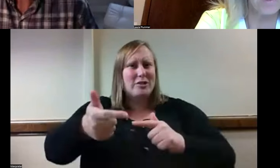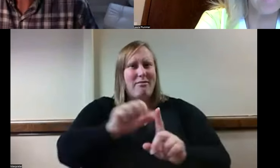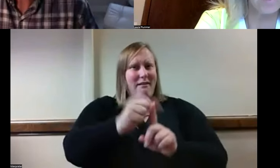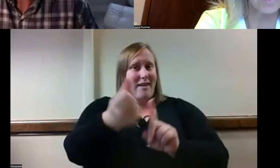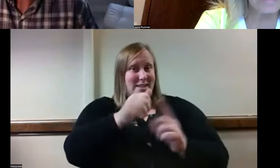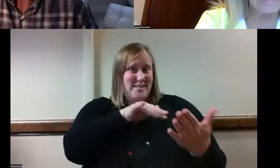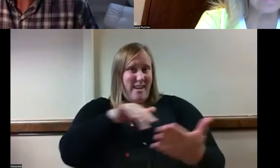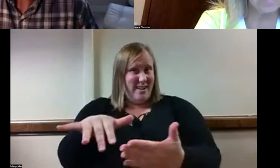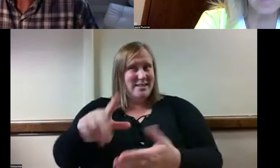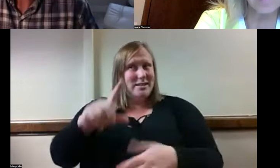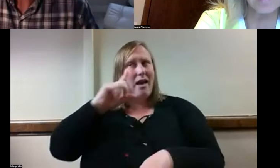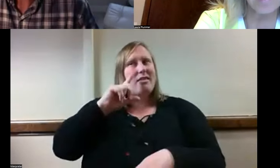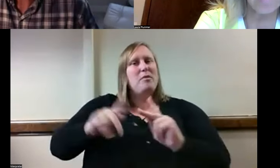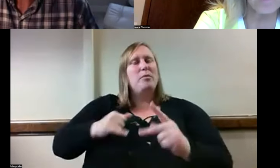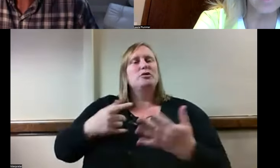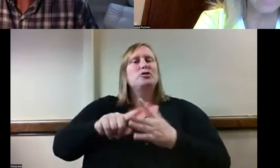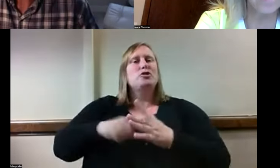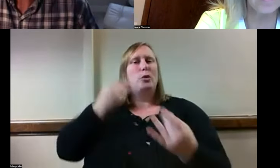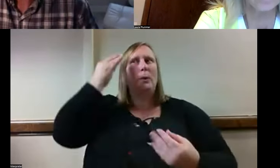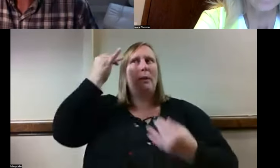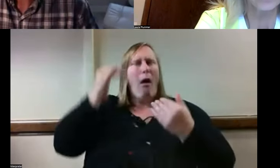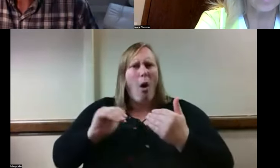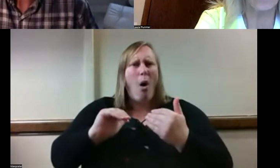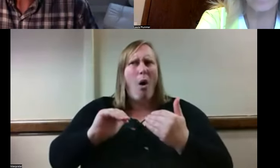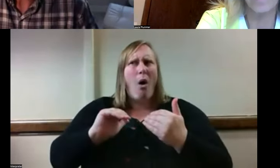I think it really got folks thinking and processing the information.